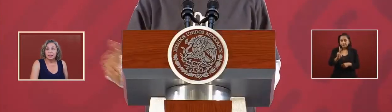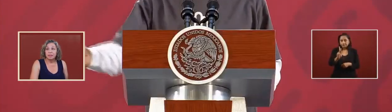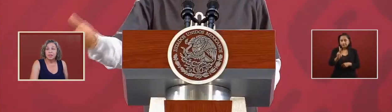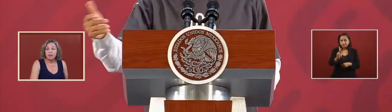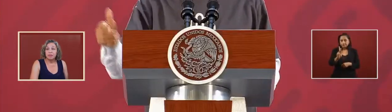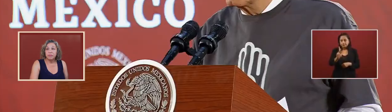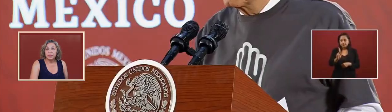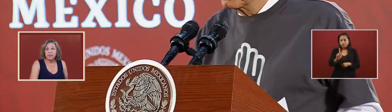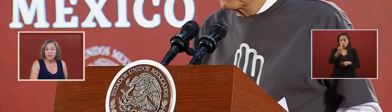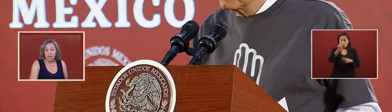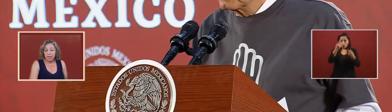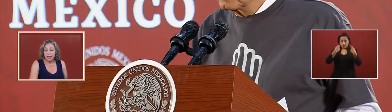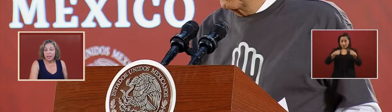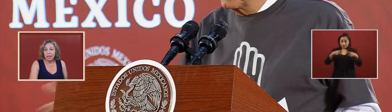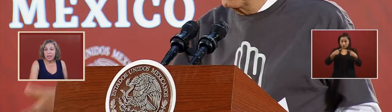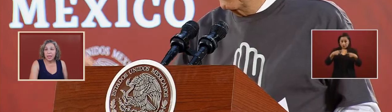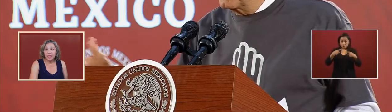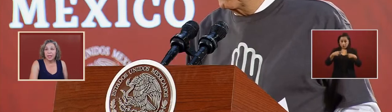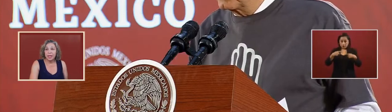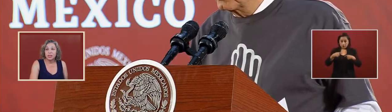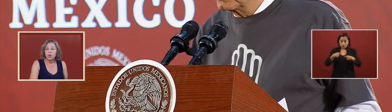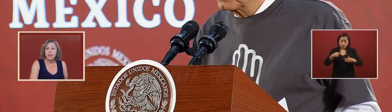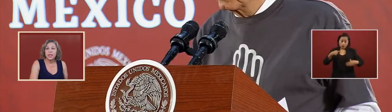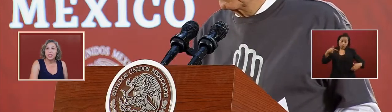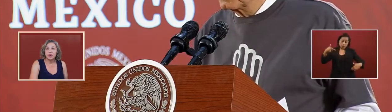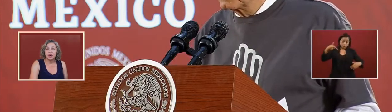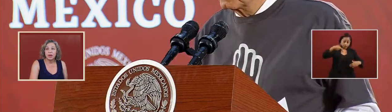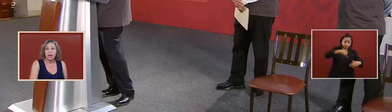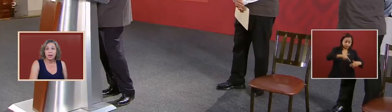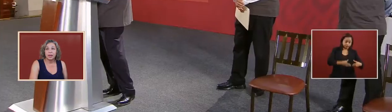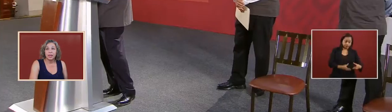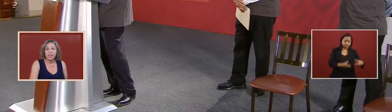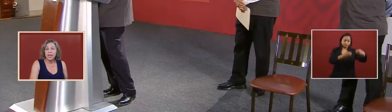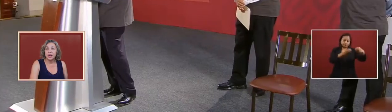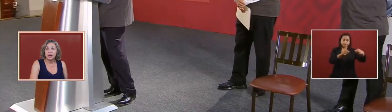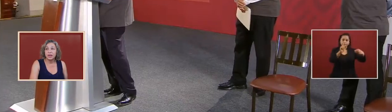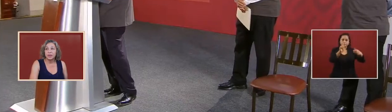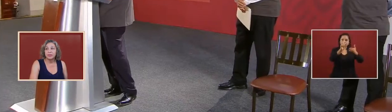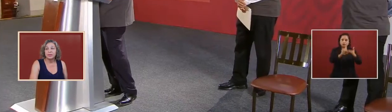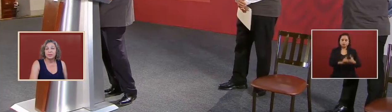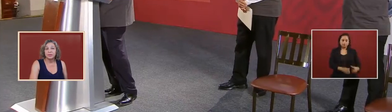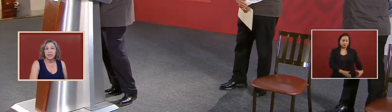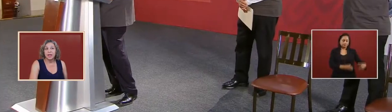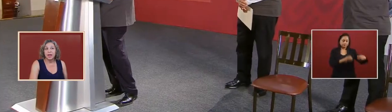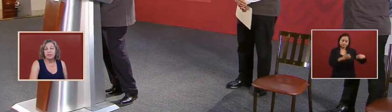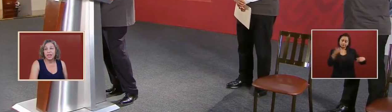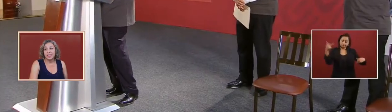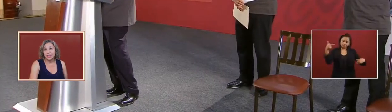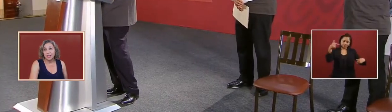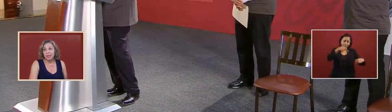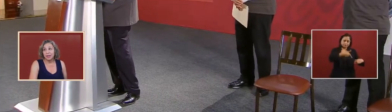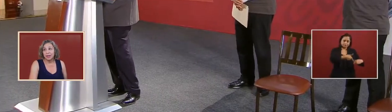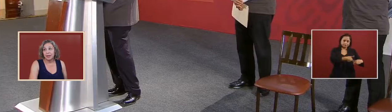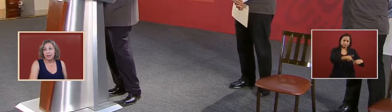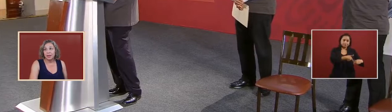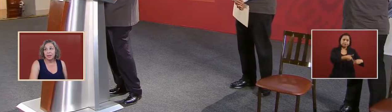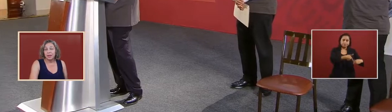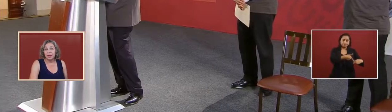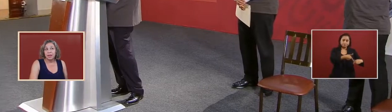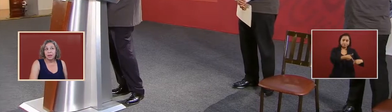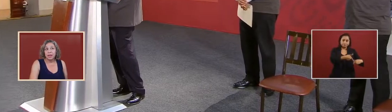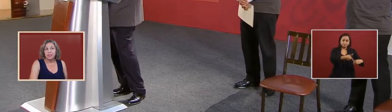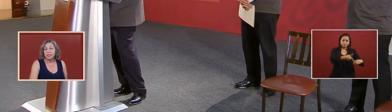that fills a 20 liter container of gasoline is